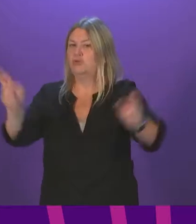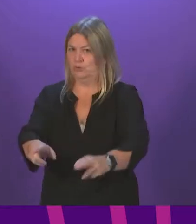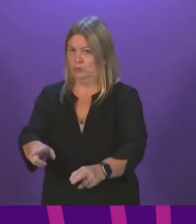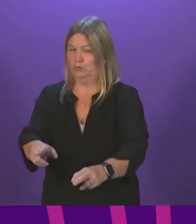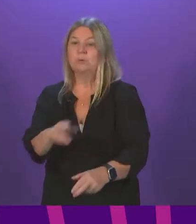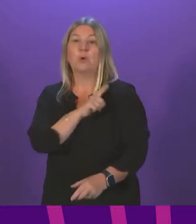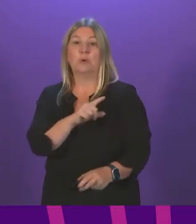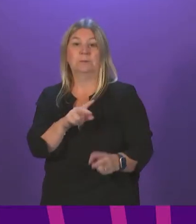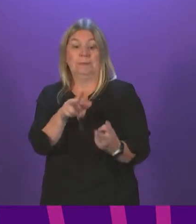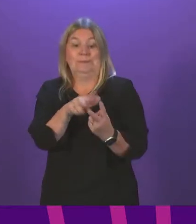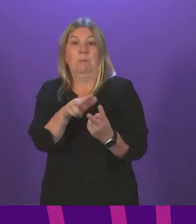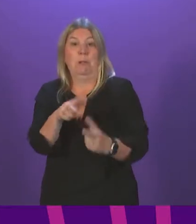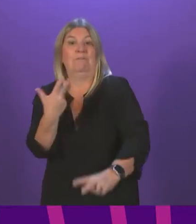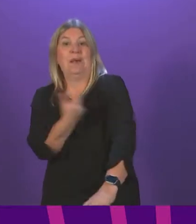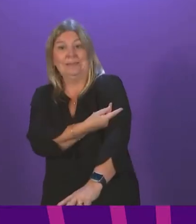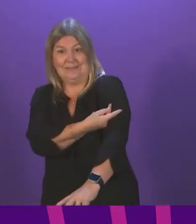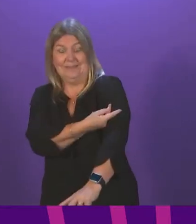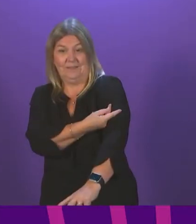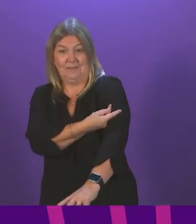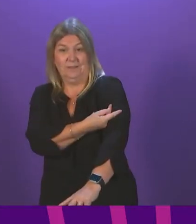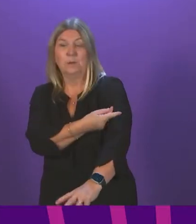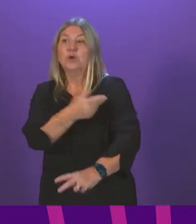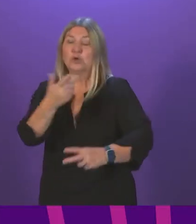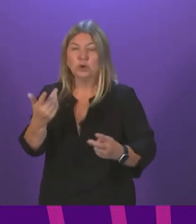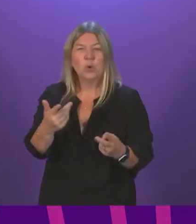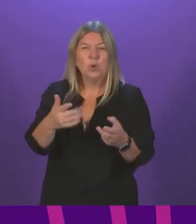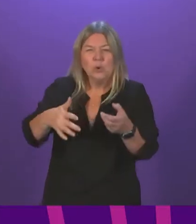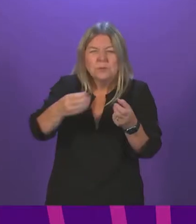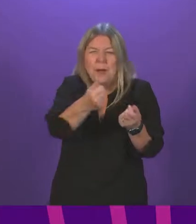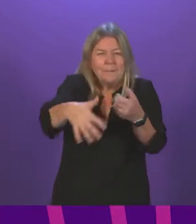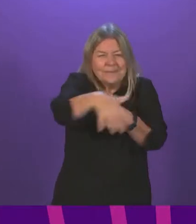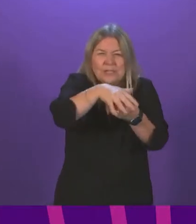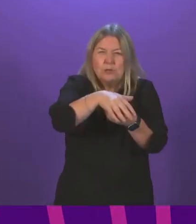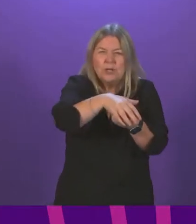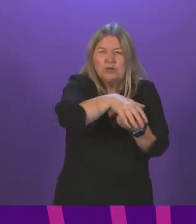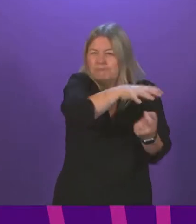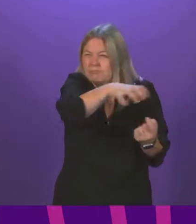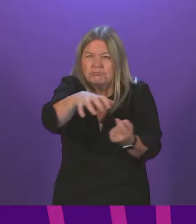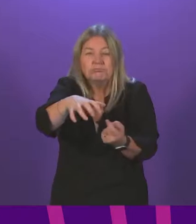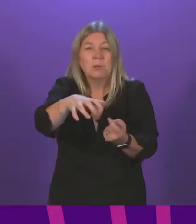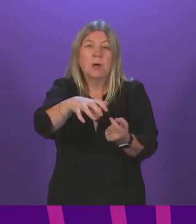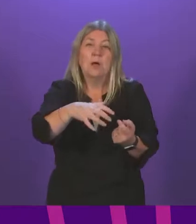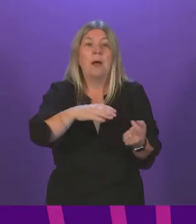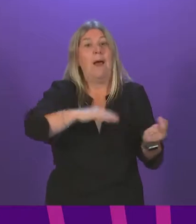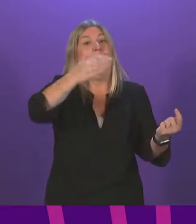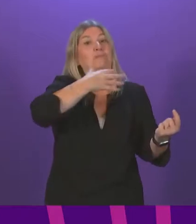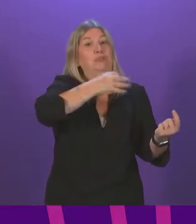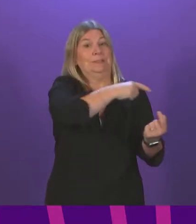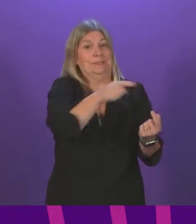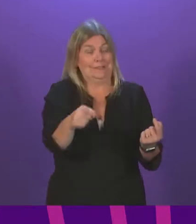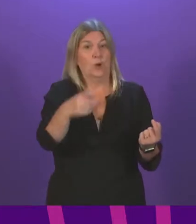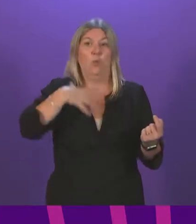vaccination and by trying to make higher-risk settings safer as a consequence of the vaccine certification